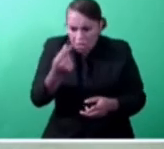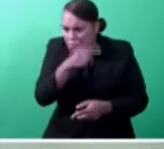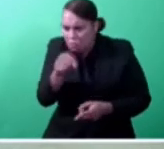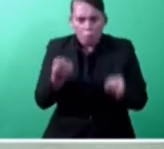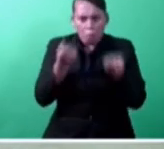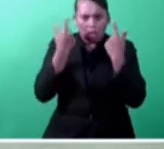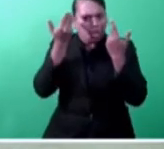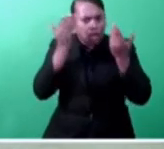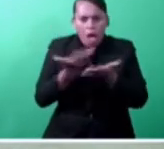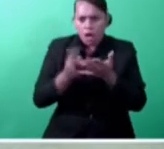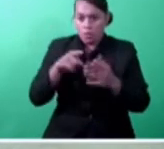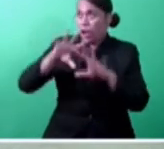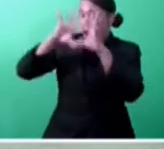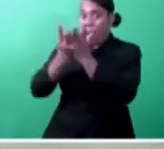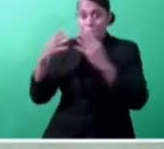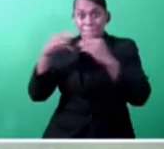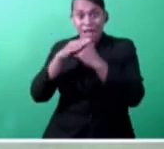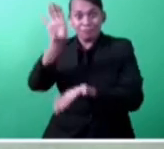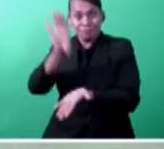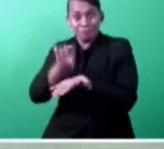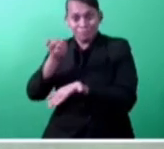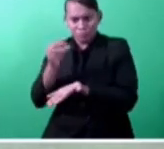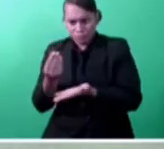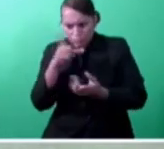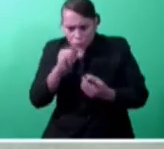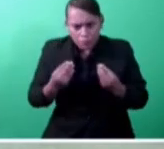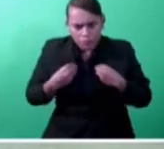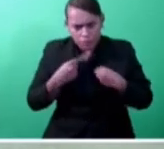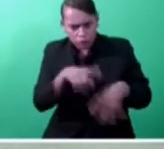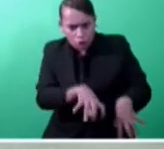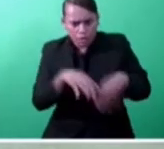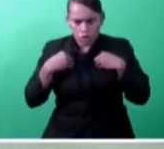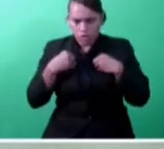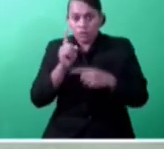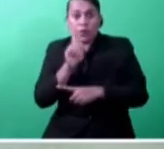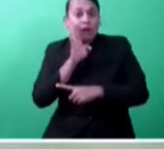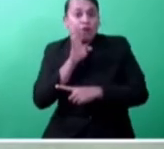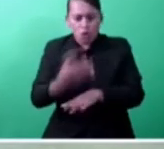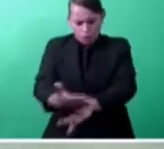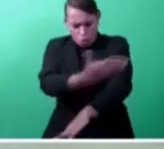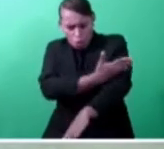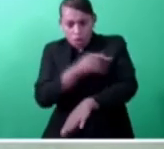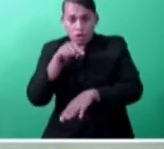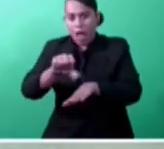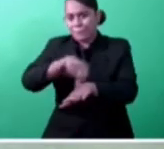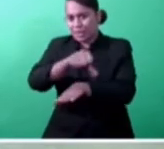business report covers only reforms that have taken place before April, May of the year.